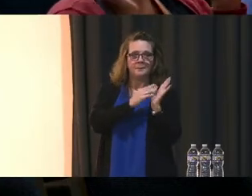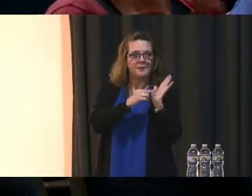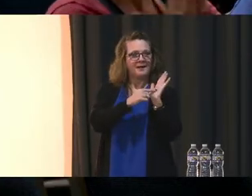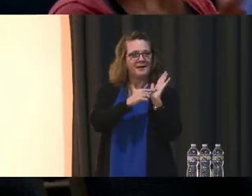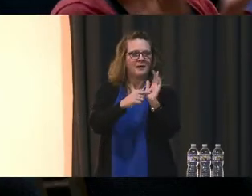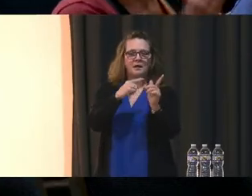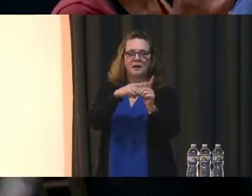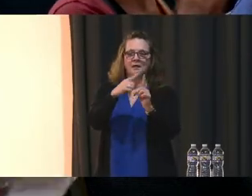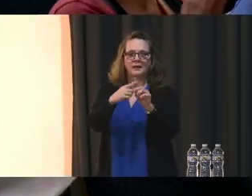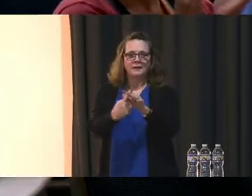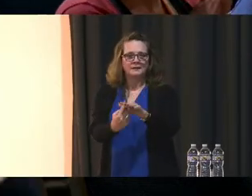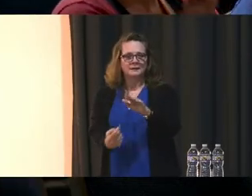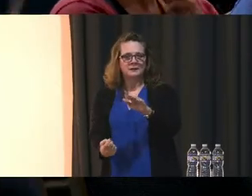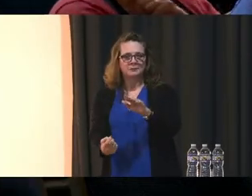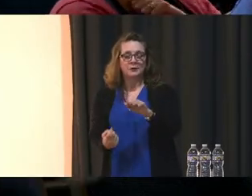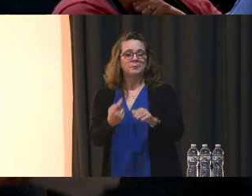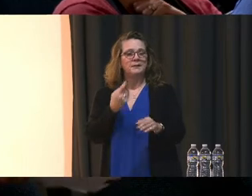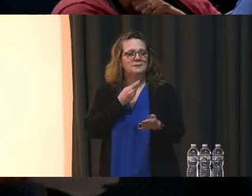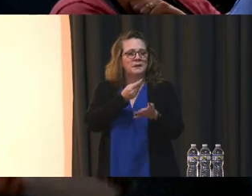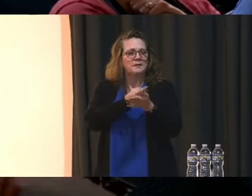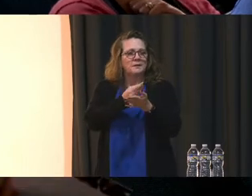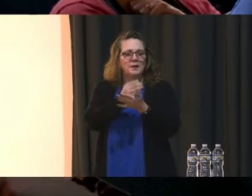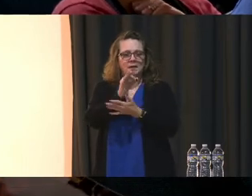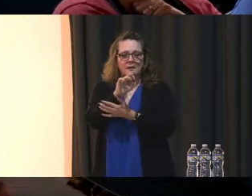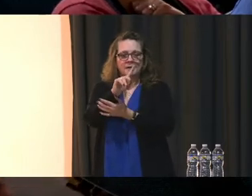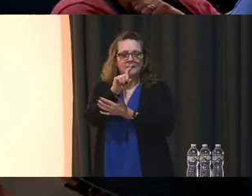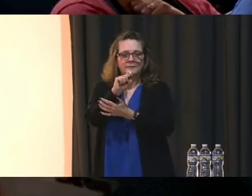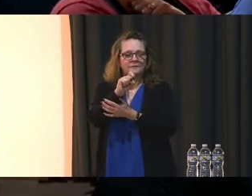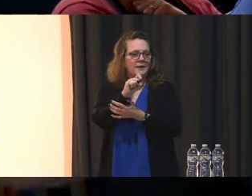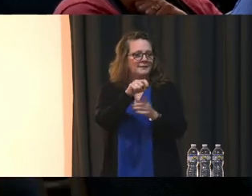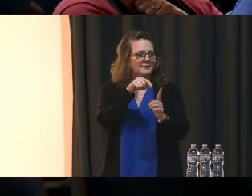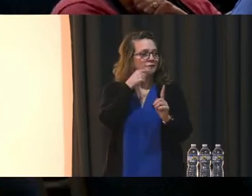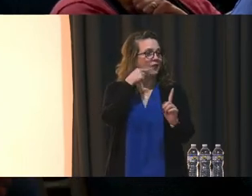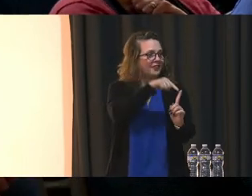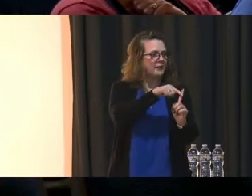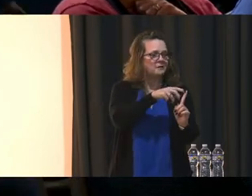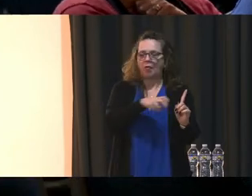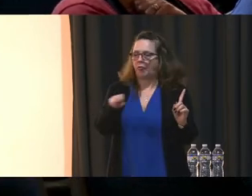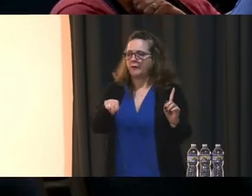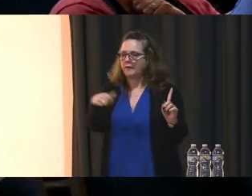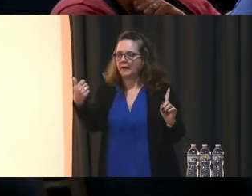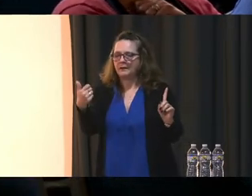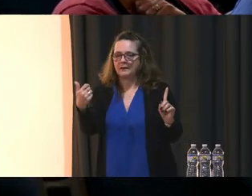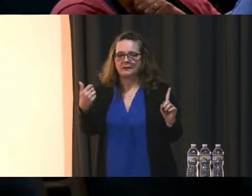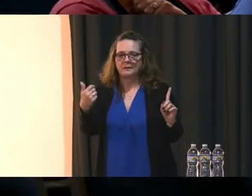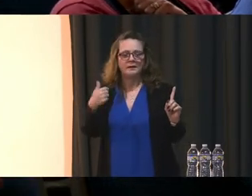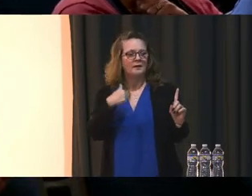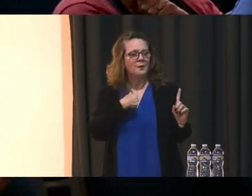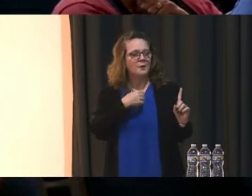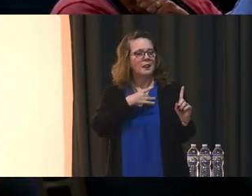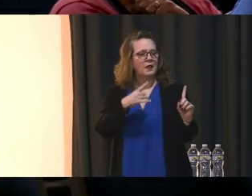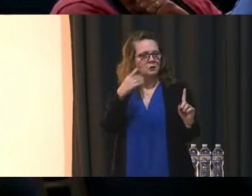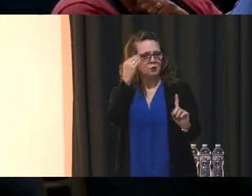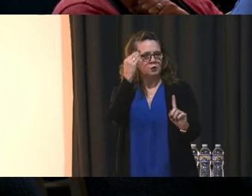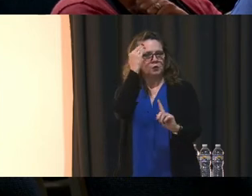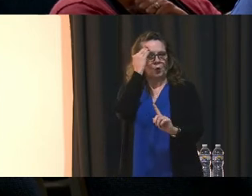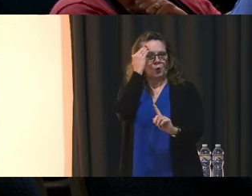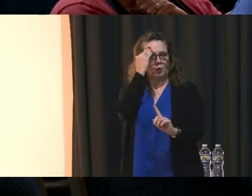Because the funds go away for something else I would like to know